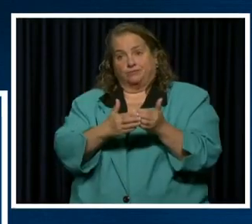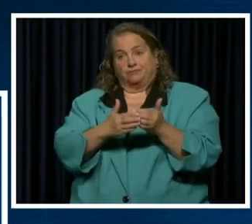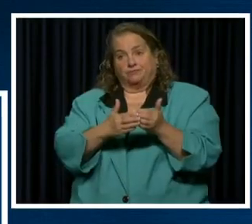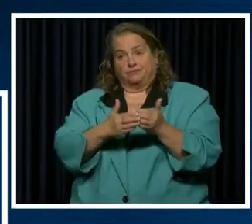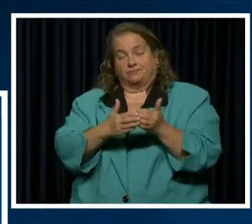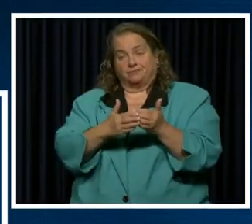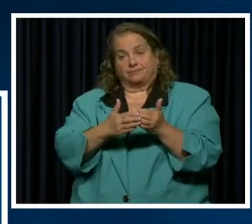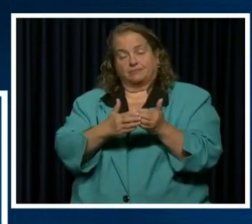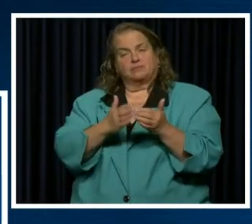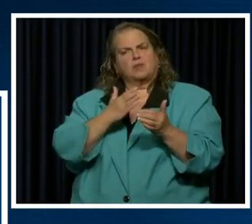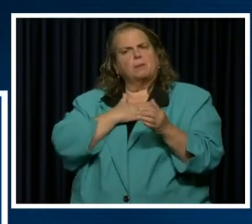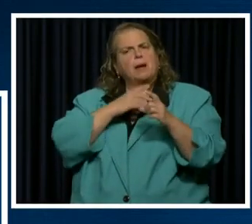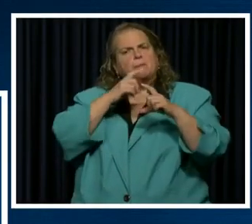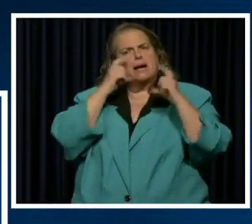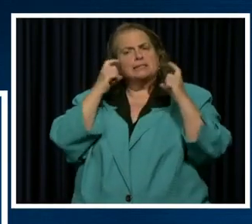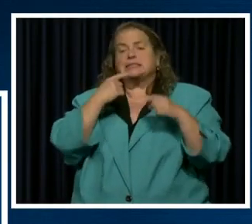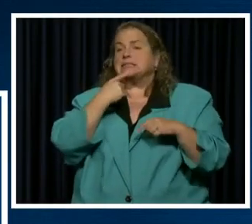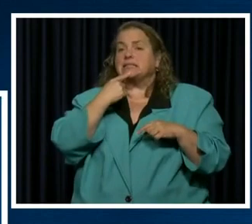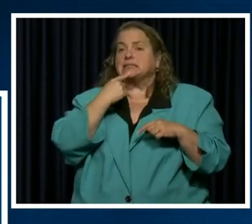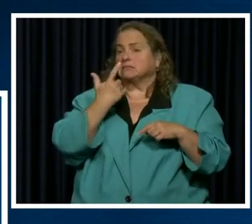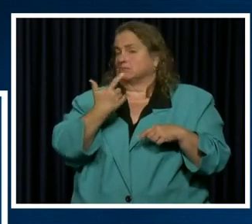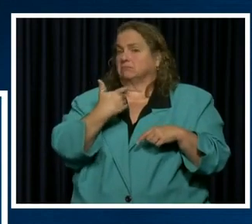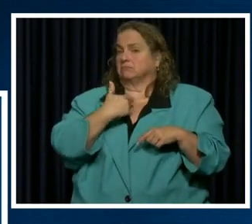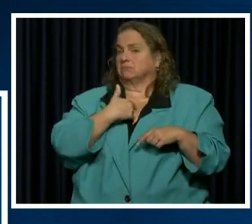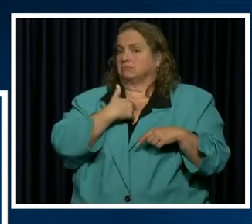My mask says I love you.